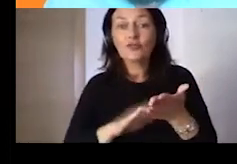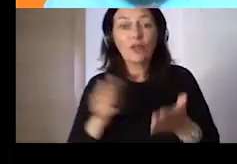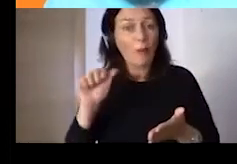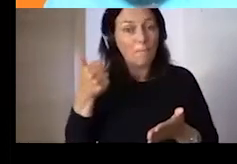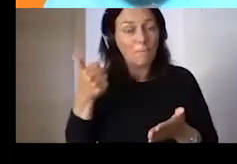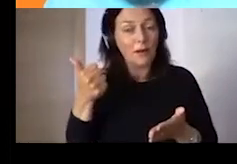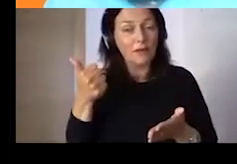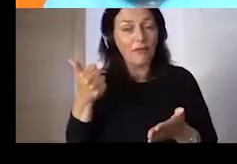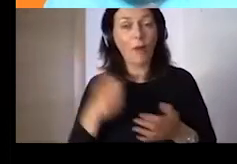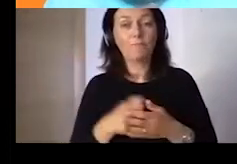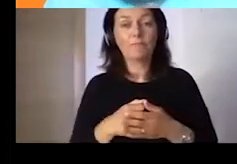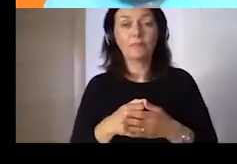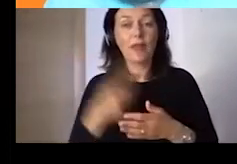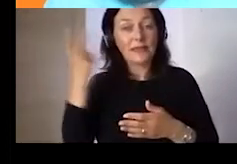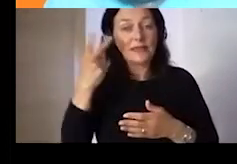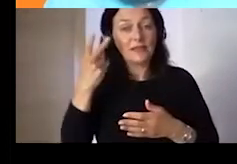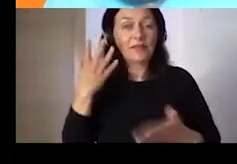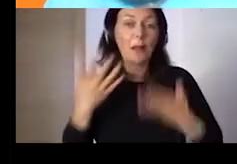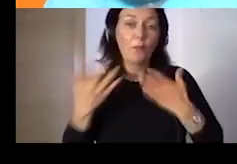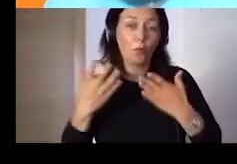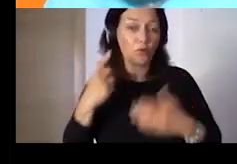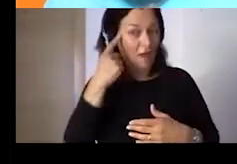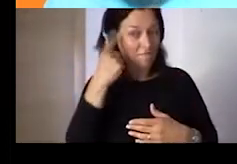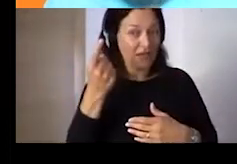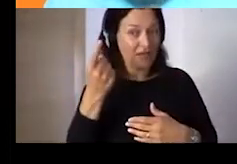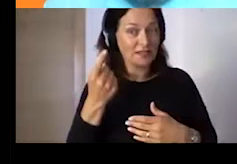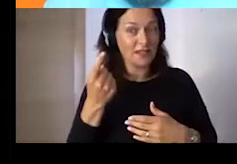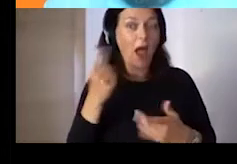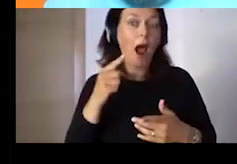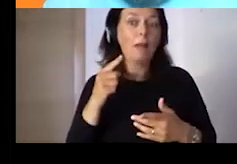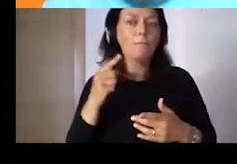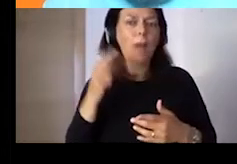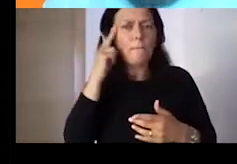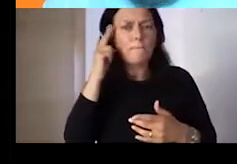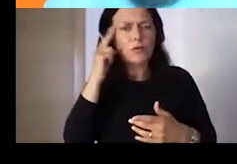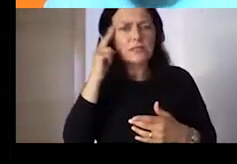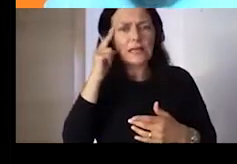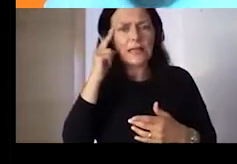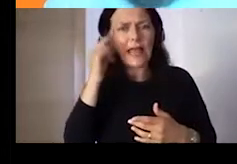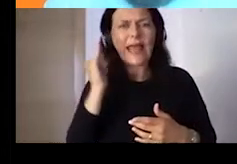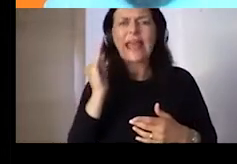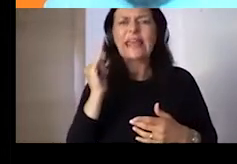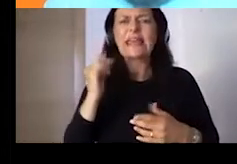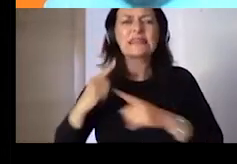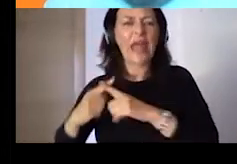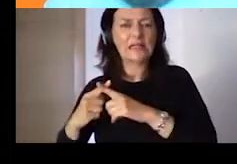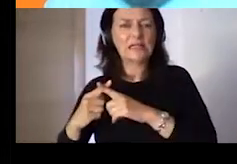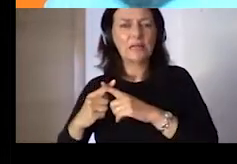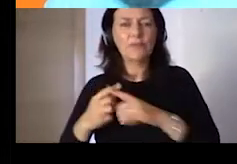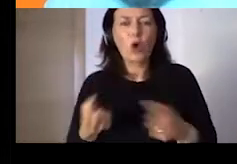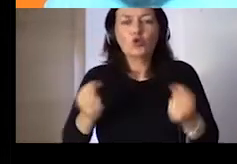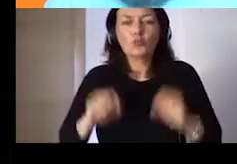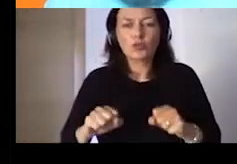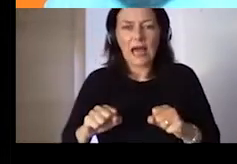Economy and Society Index, which is the main tool and the main source for statistics